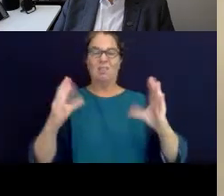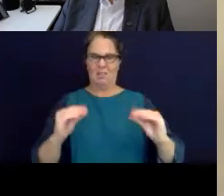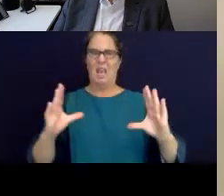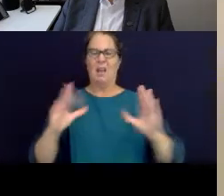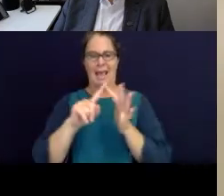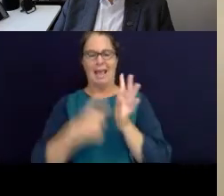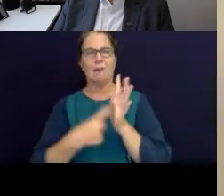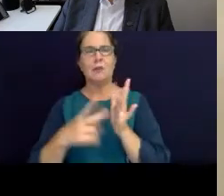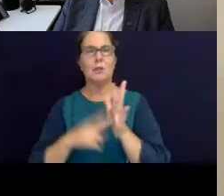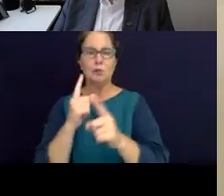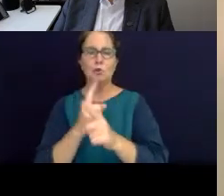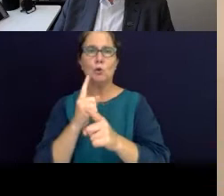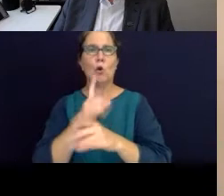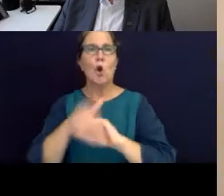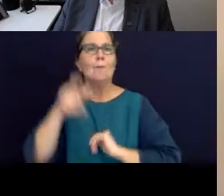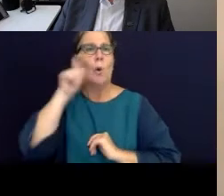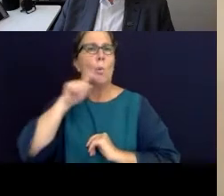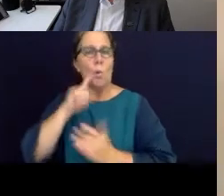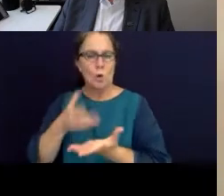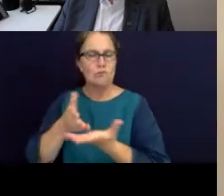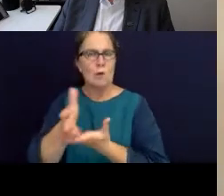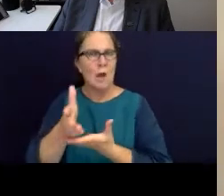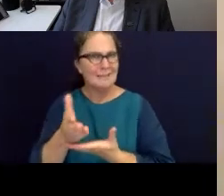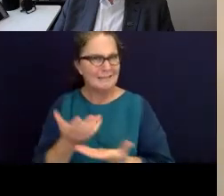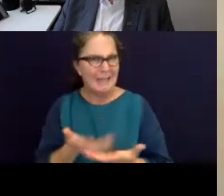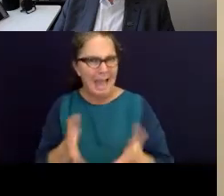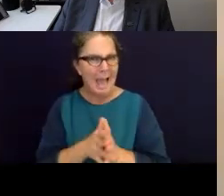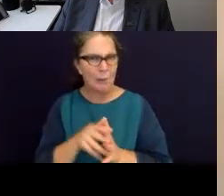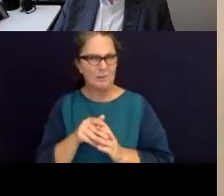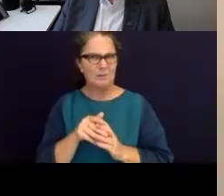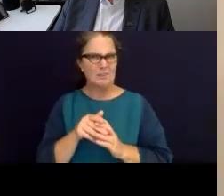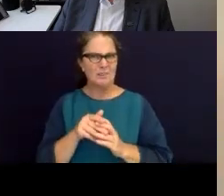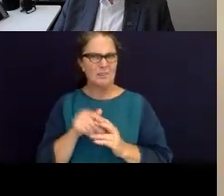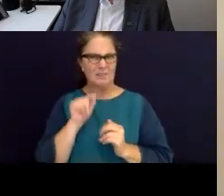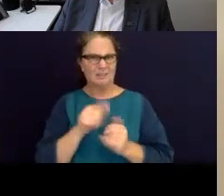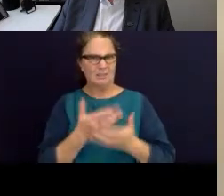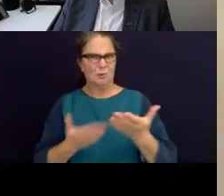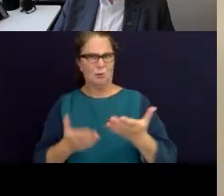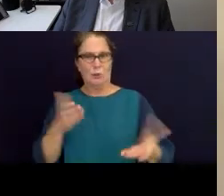how does that compare to where things are at in the New Zealand context?